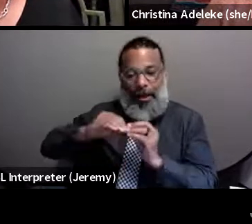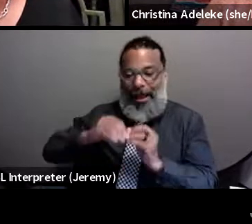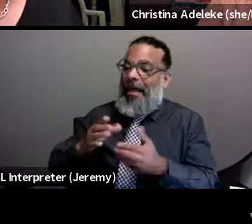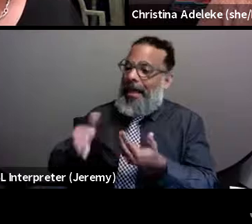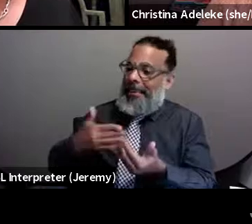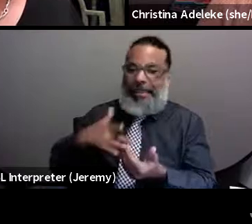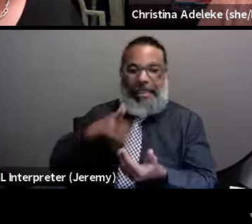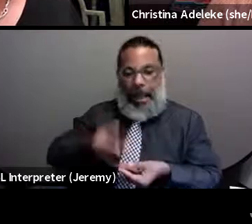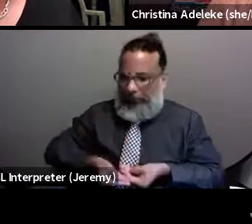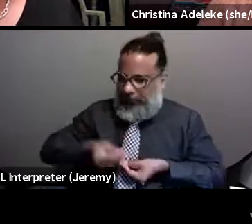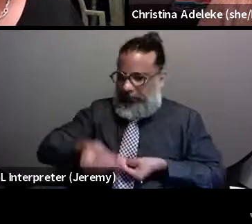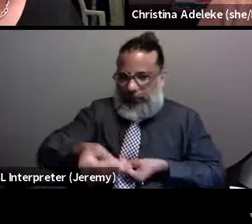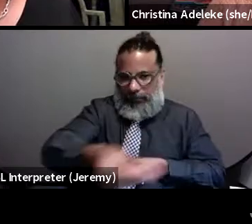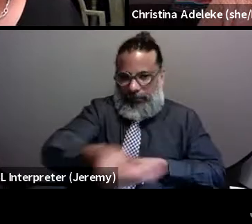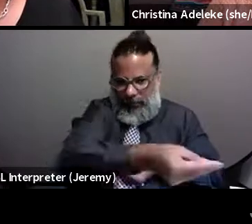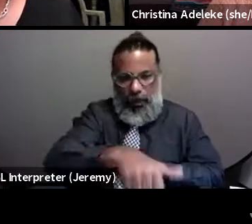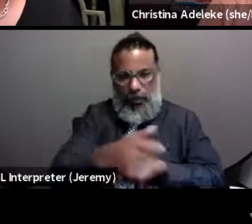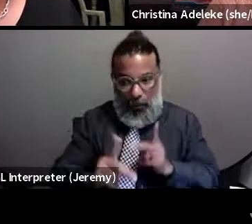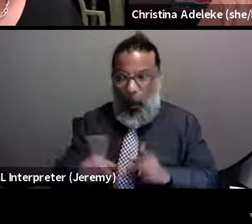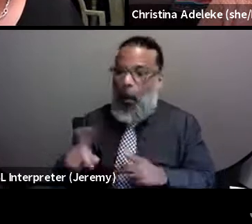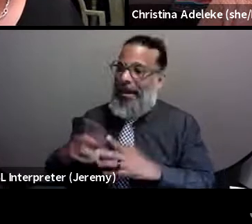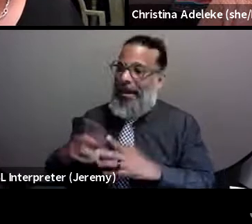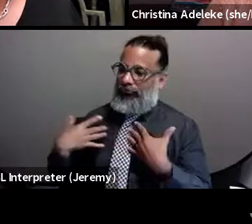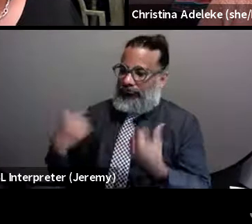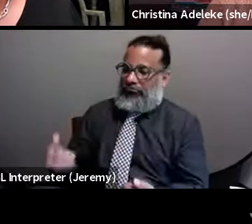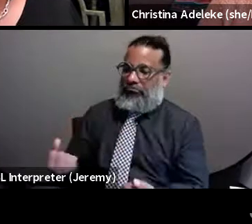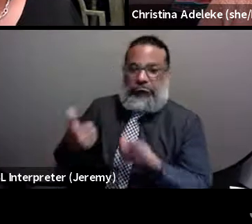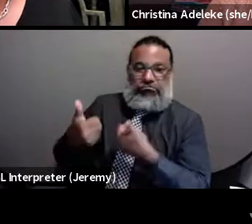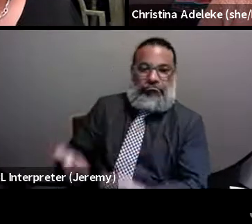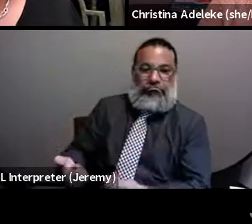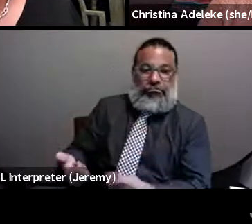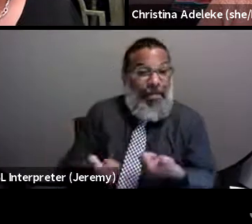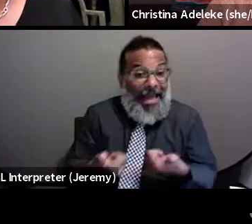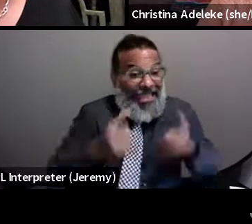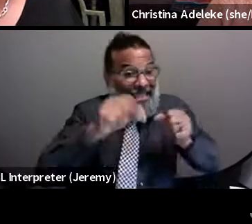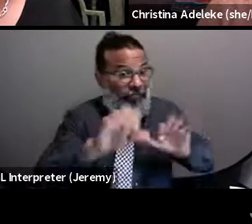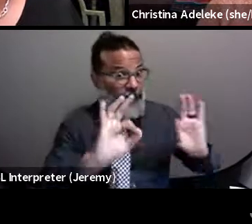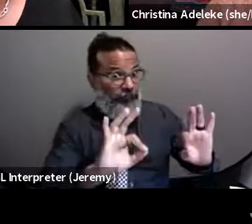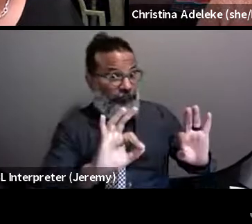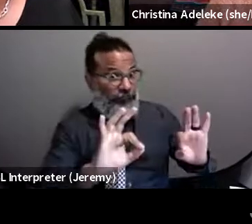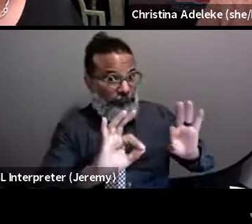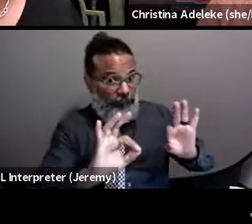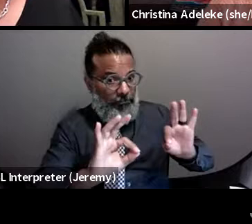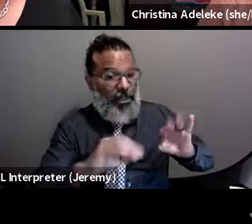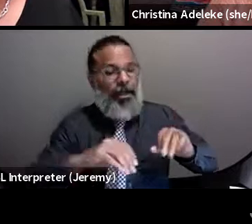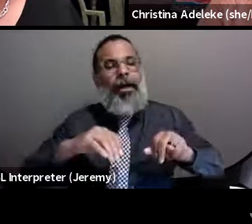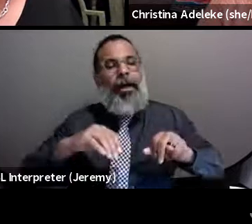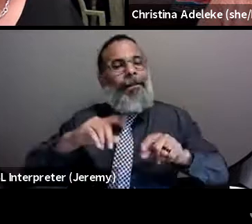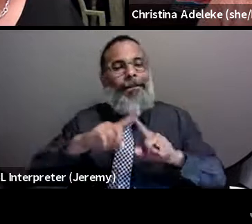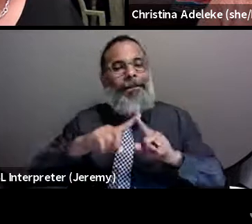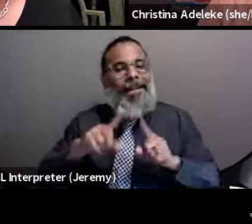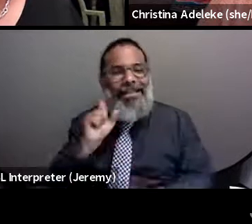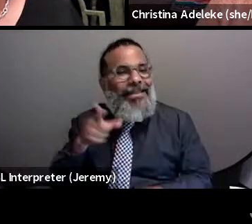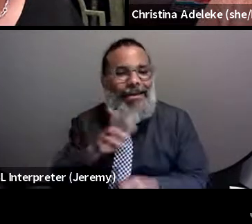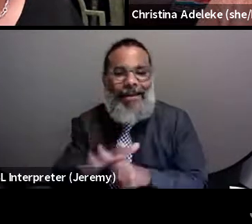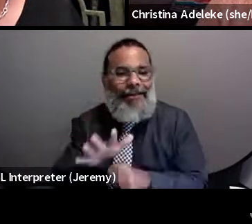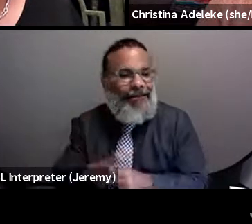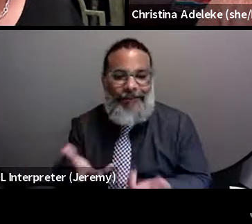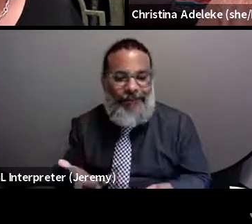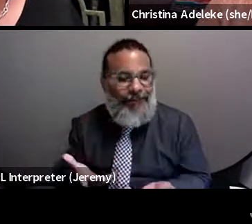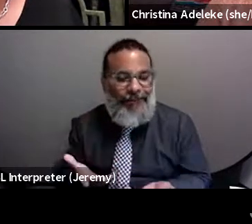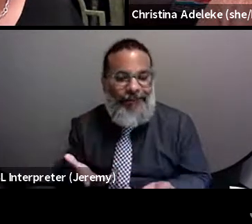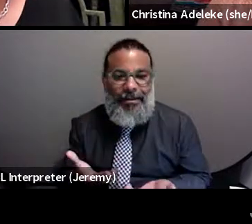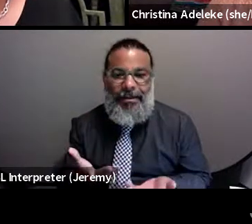and, you know, they won't stay healthier and, and that's great, right? That's great. But, but that is not enough. It's not